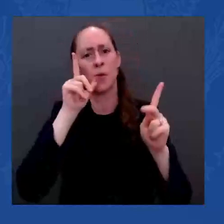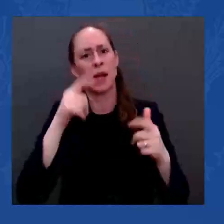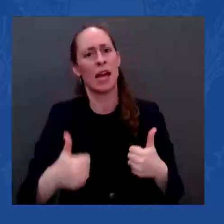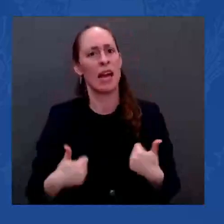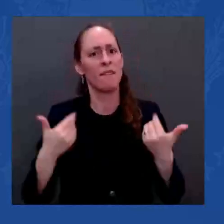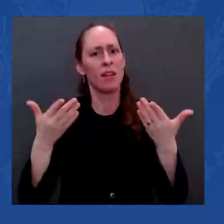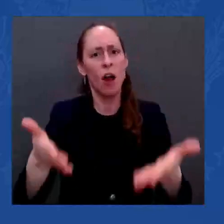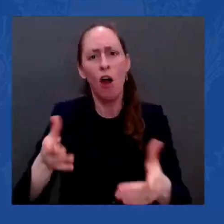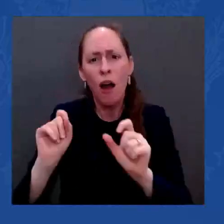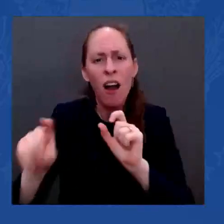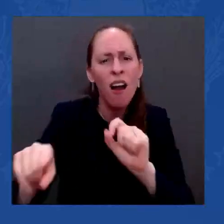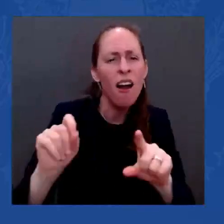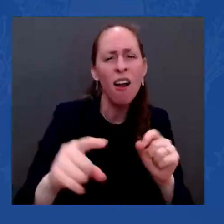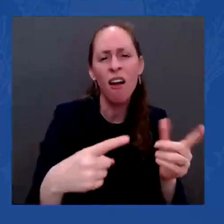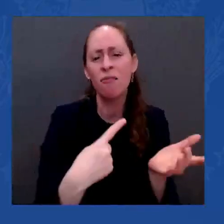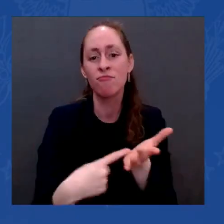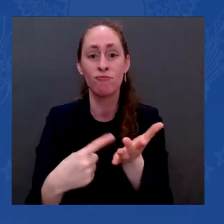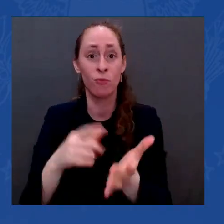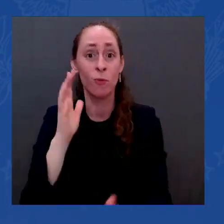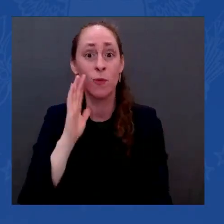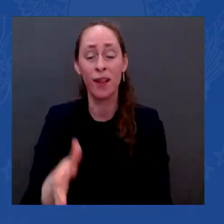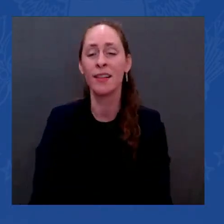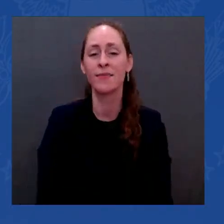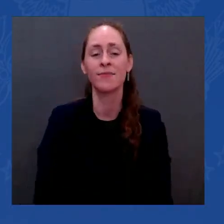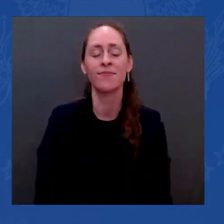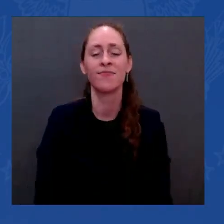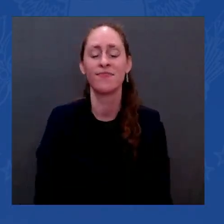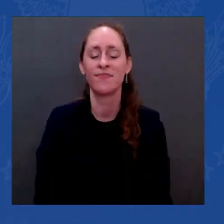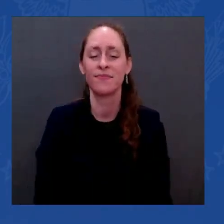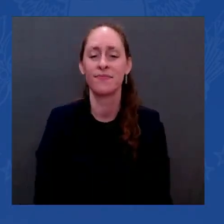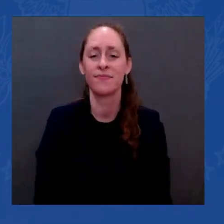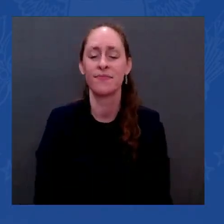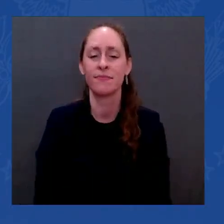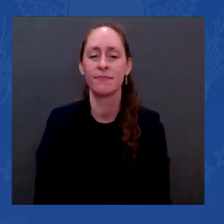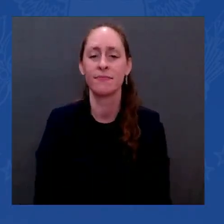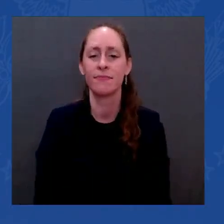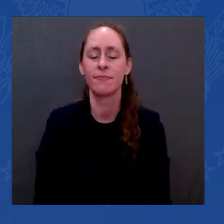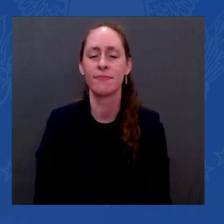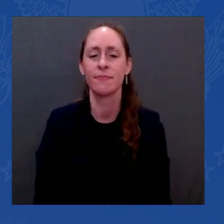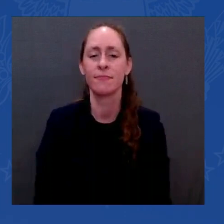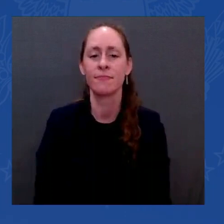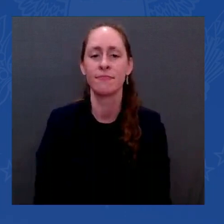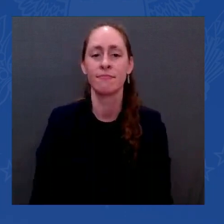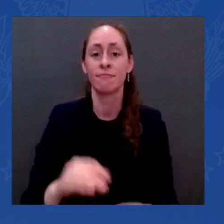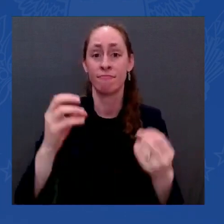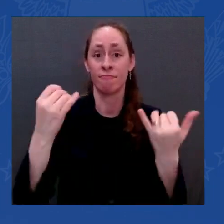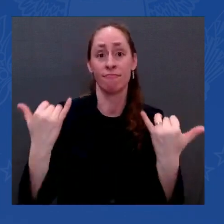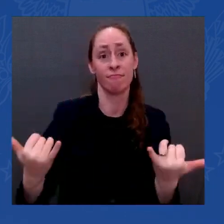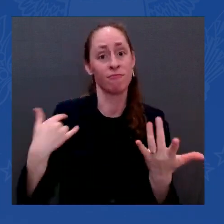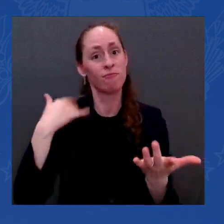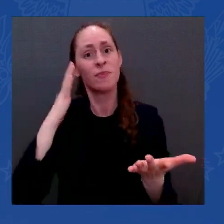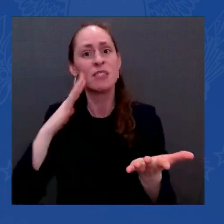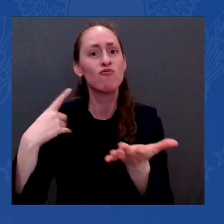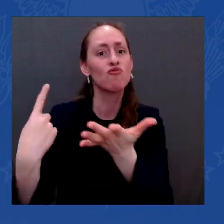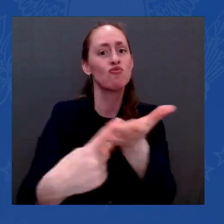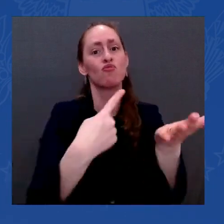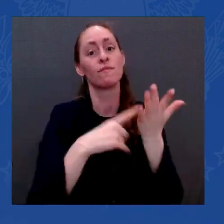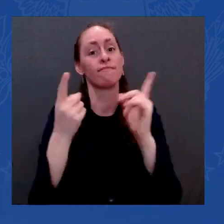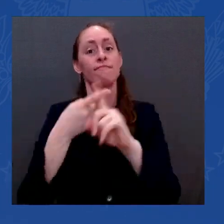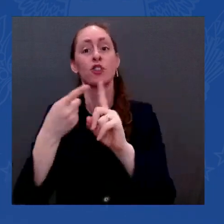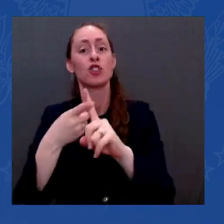I'm — we're going to hear from Jim Latinsky, a CEO of MP Materials. And, Jim,